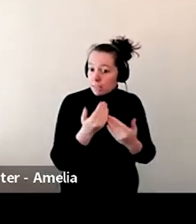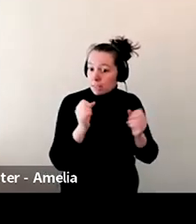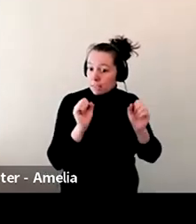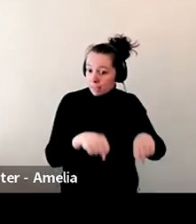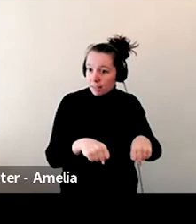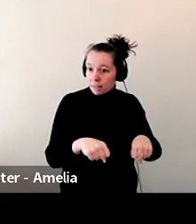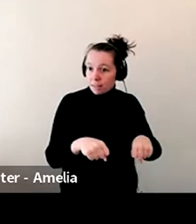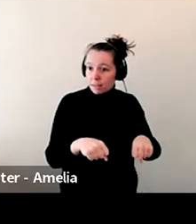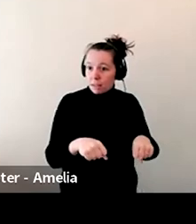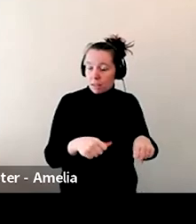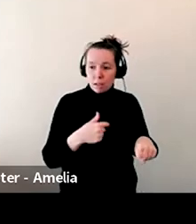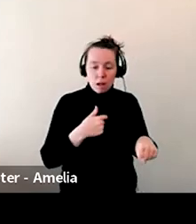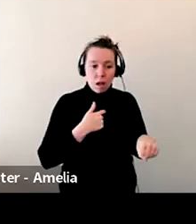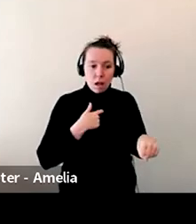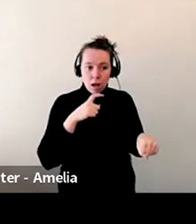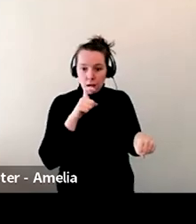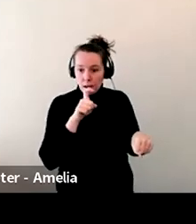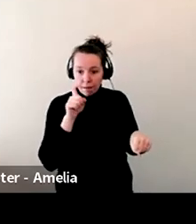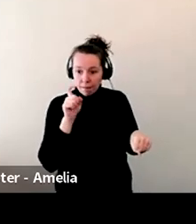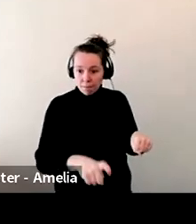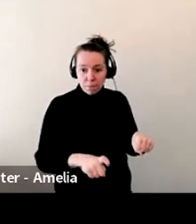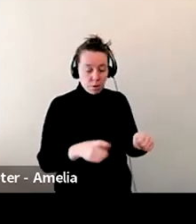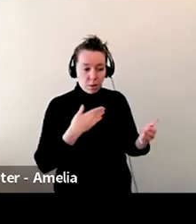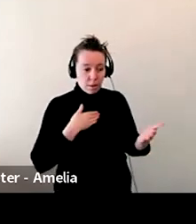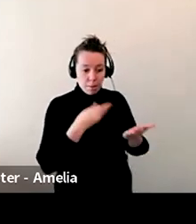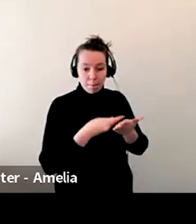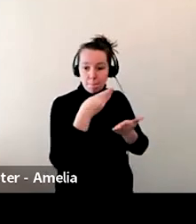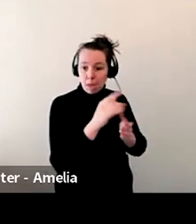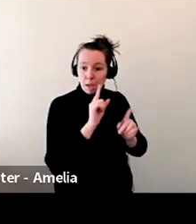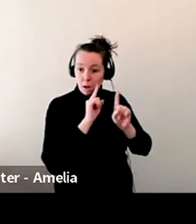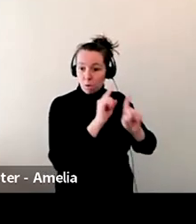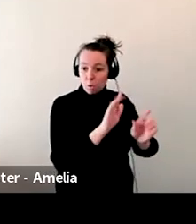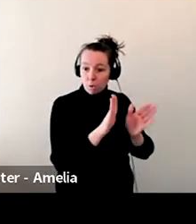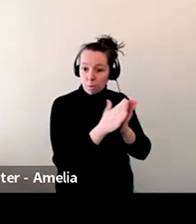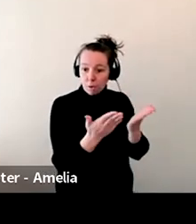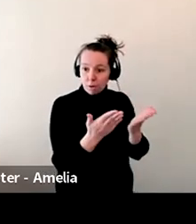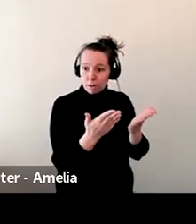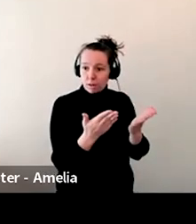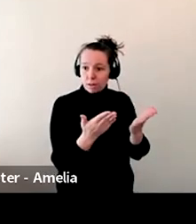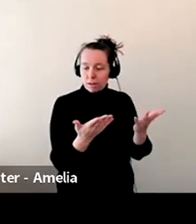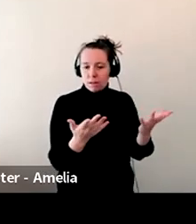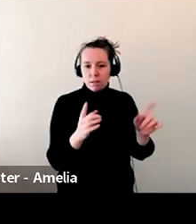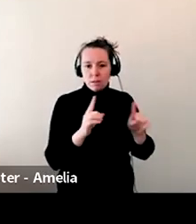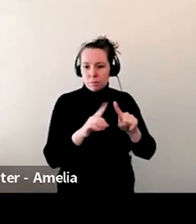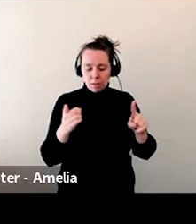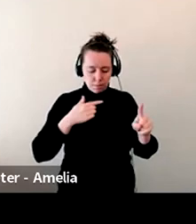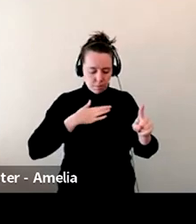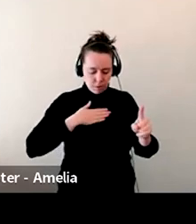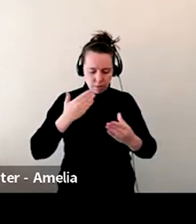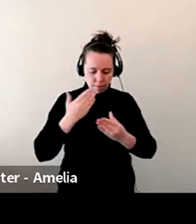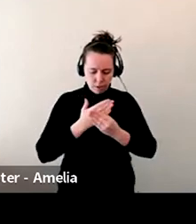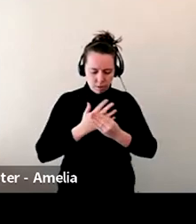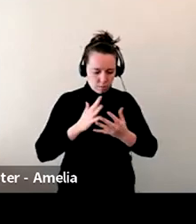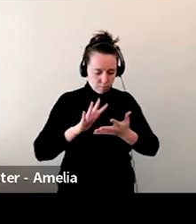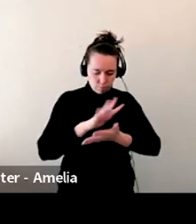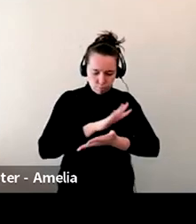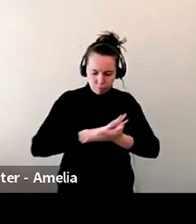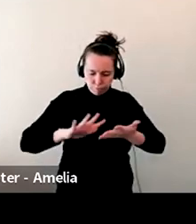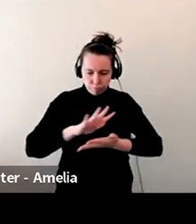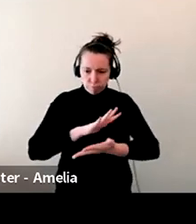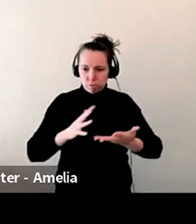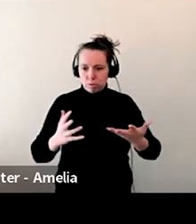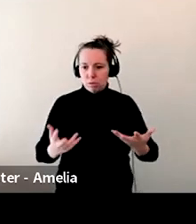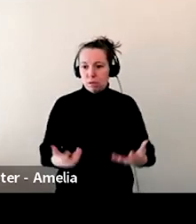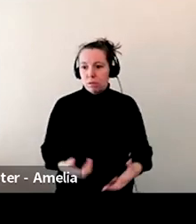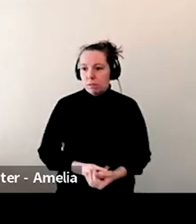book. I have a folder, but it's all just a mismatch. So I need to get a book and have it be like that so that I can look at, and then, and